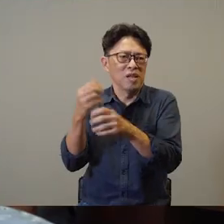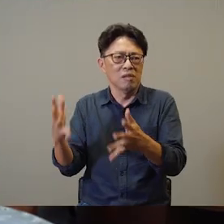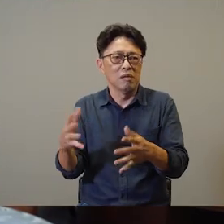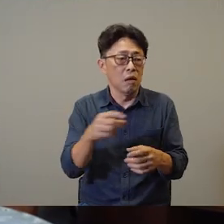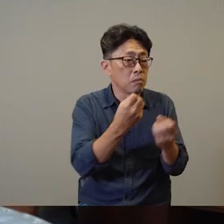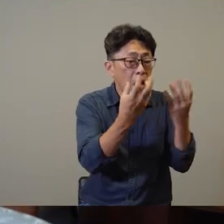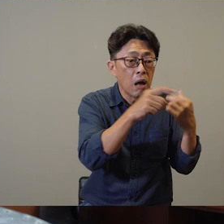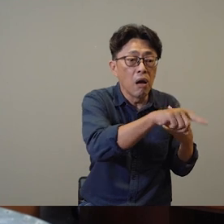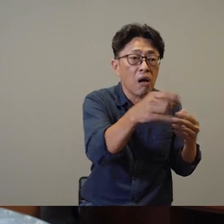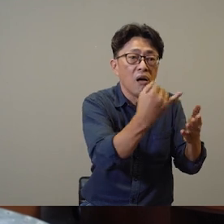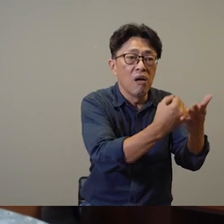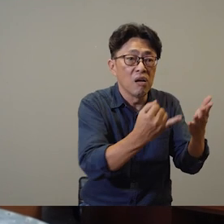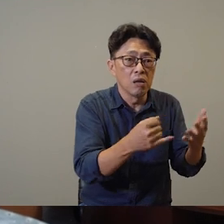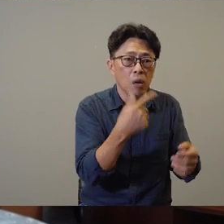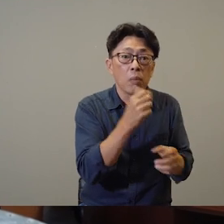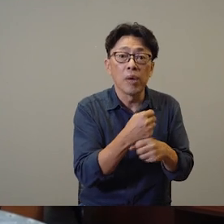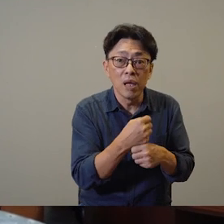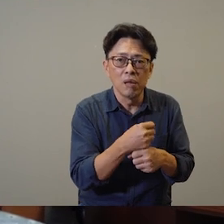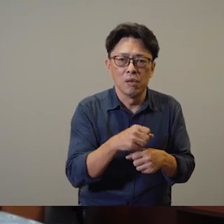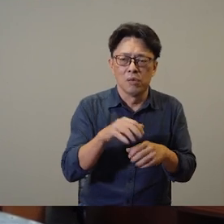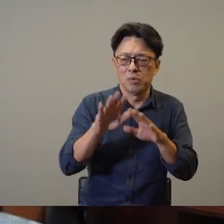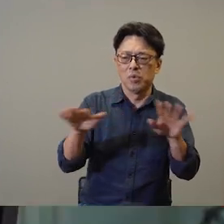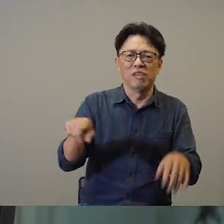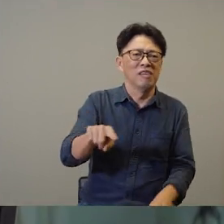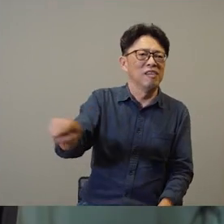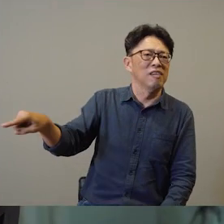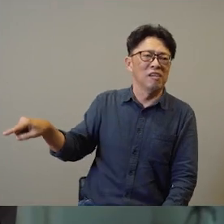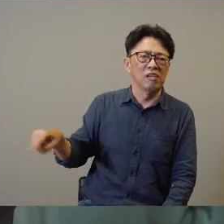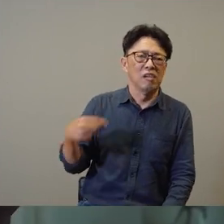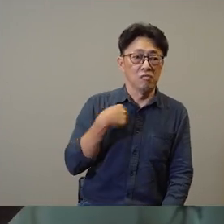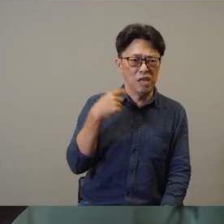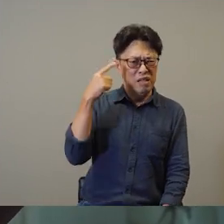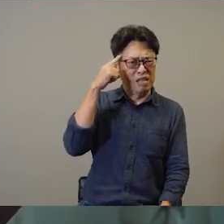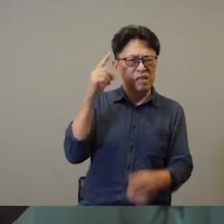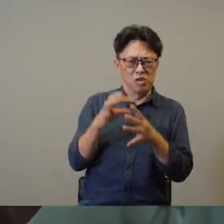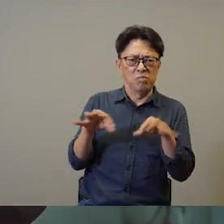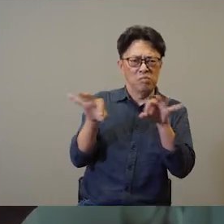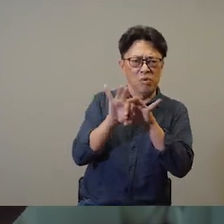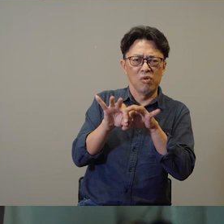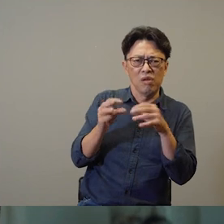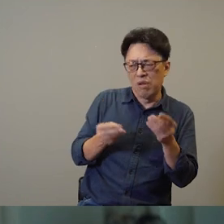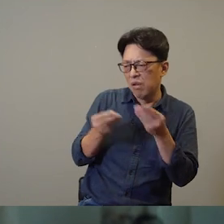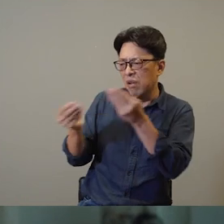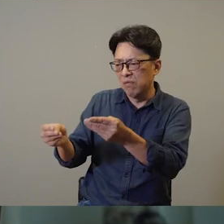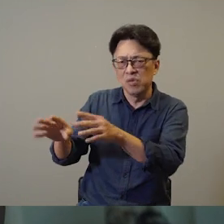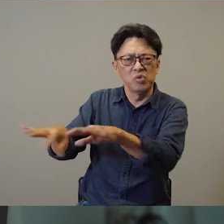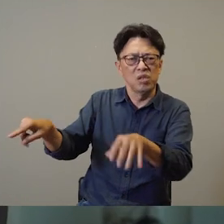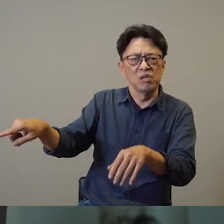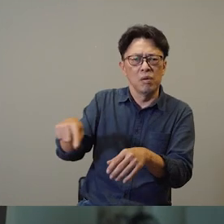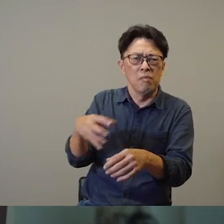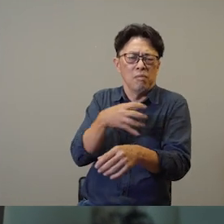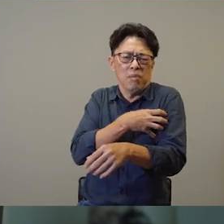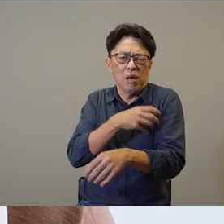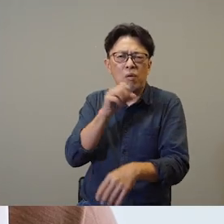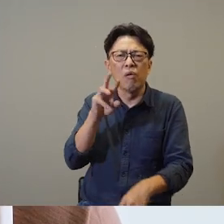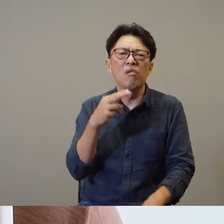artwork so a significant portion of the artwork will actually be created by the children themselves so I think it's important that we give them this autonomy